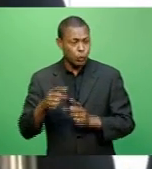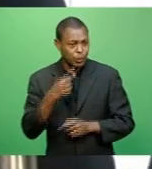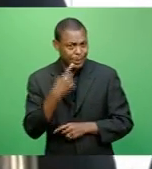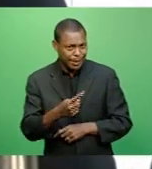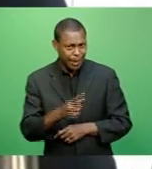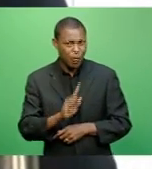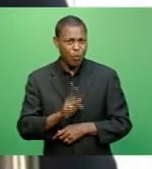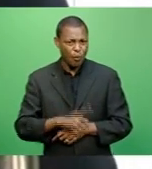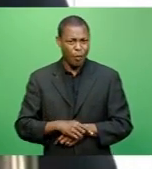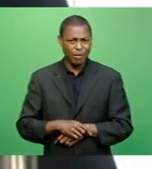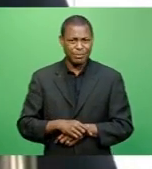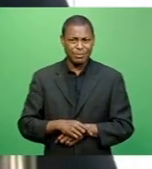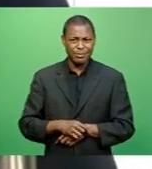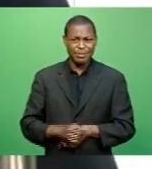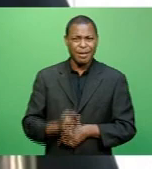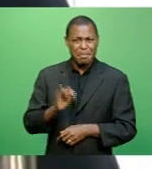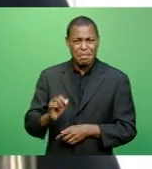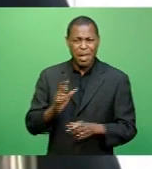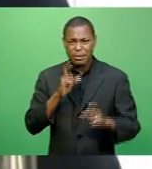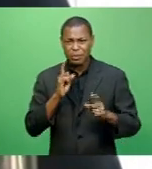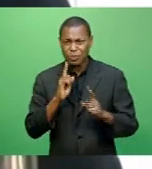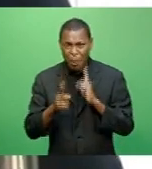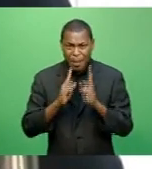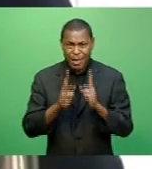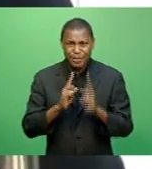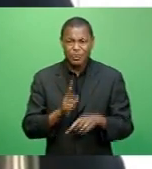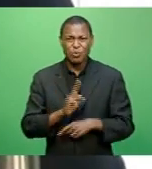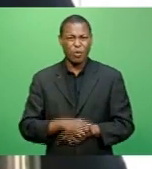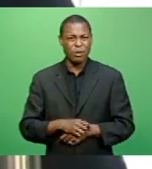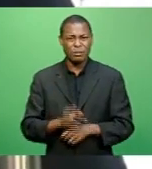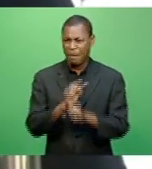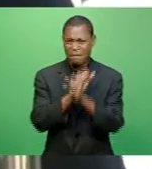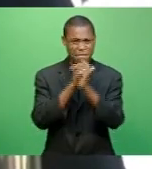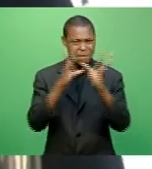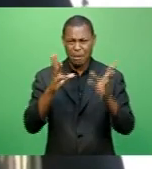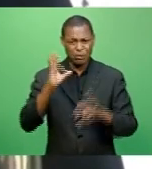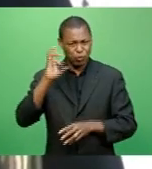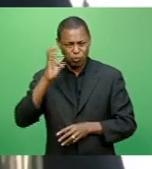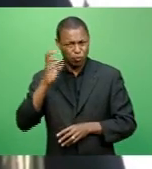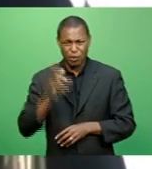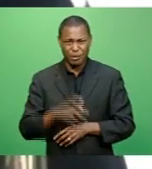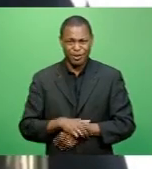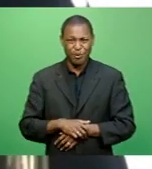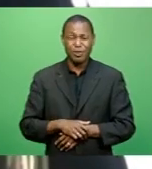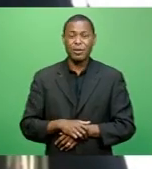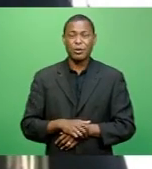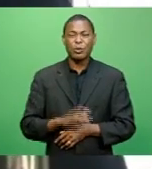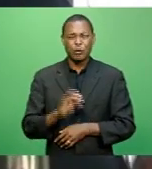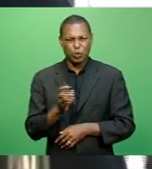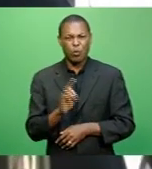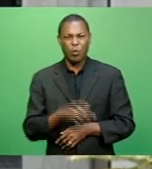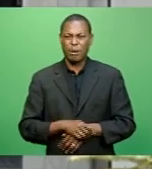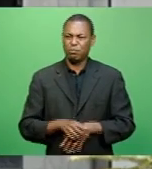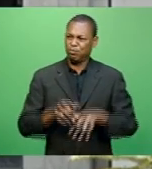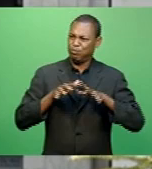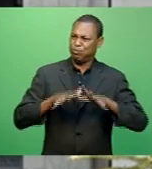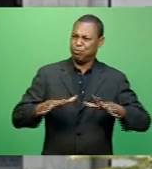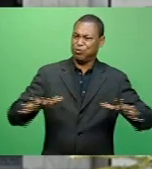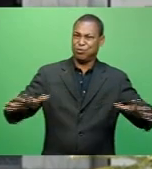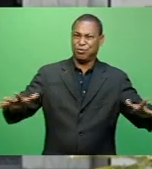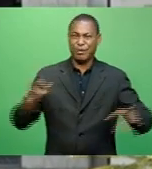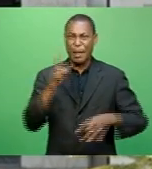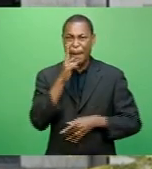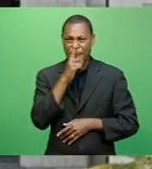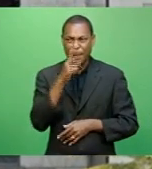defamatory material was addressed to listeners on a popular radio station and would have come to the notice of a very large number of people.